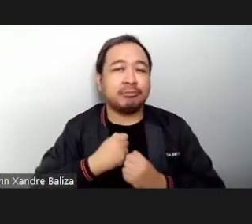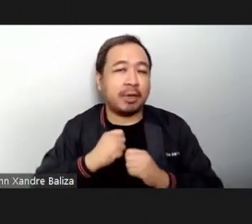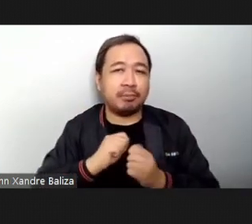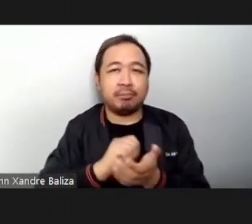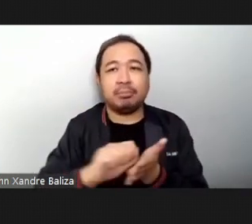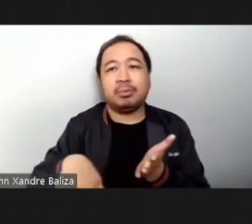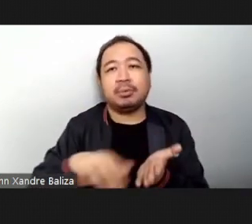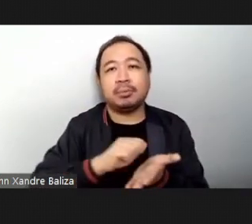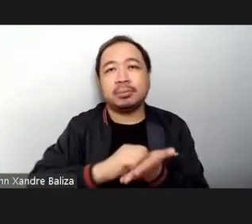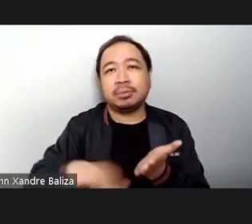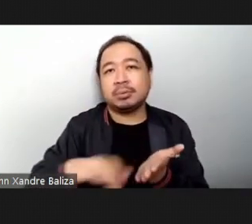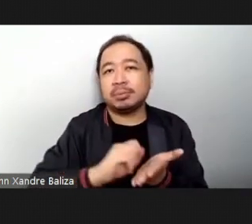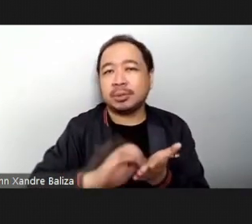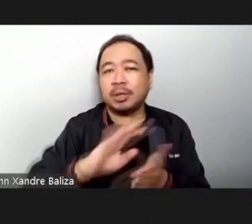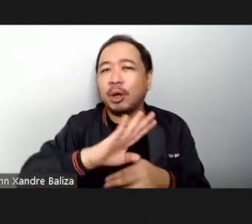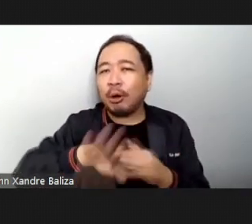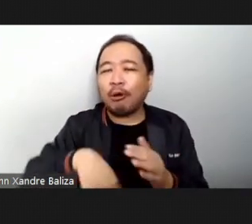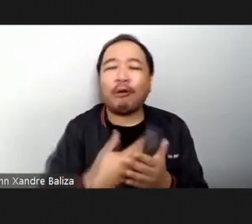you can.